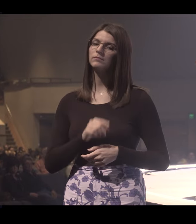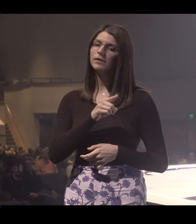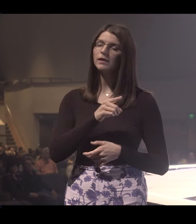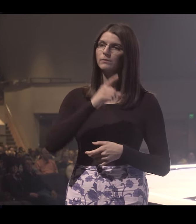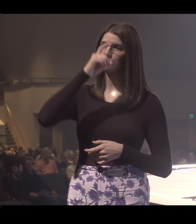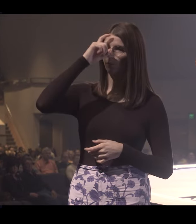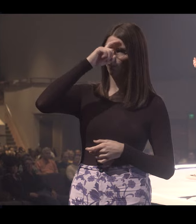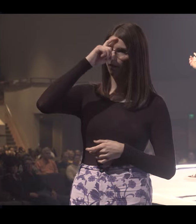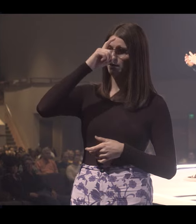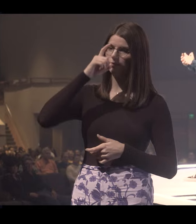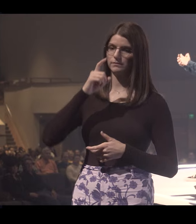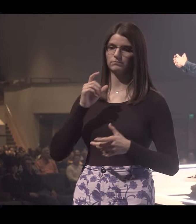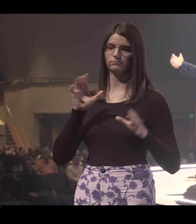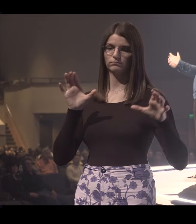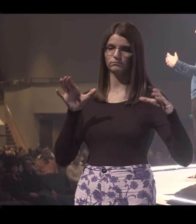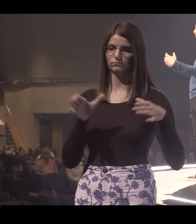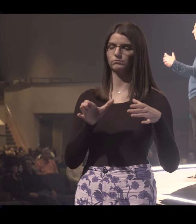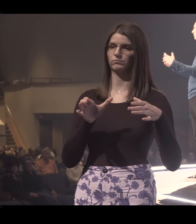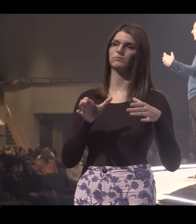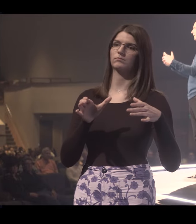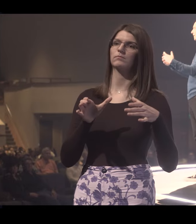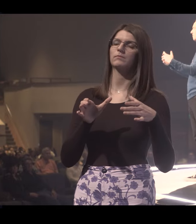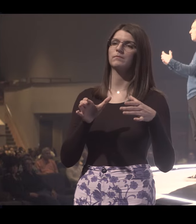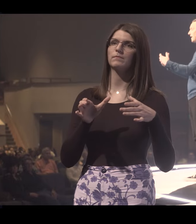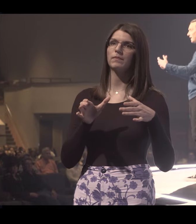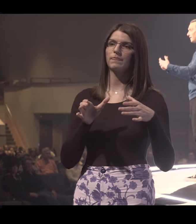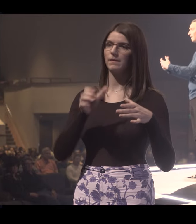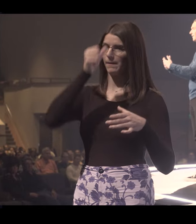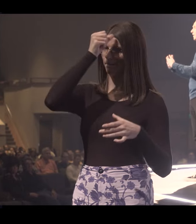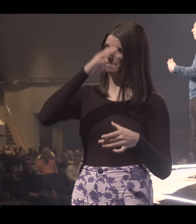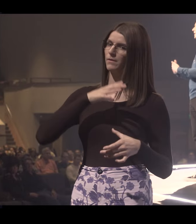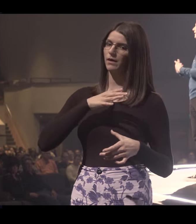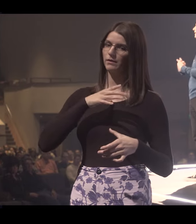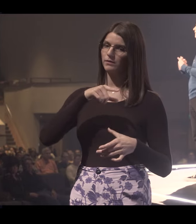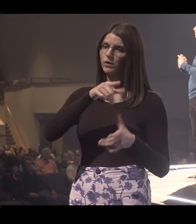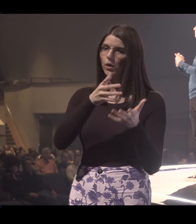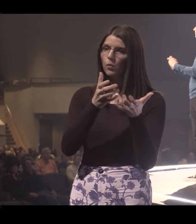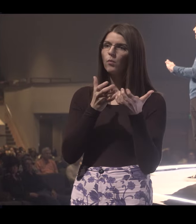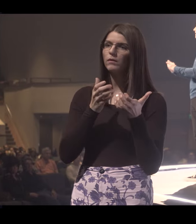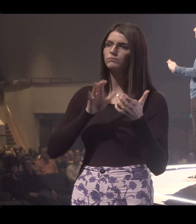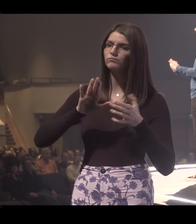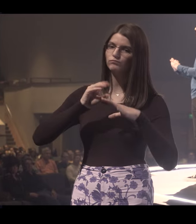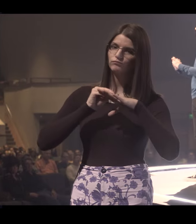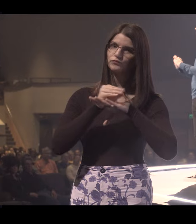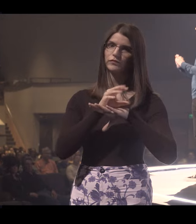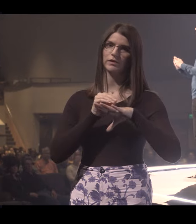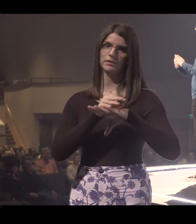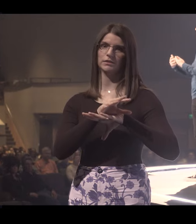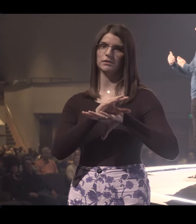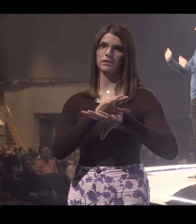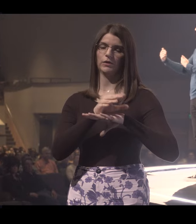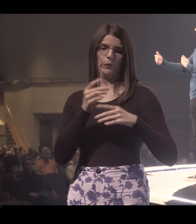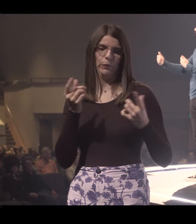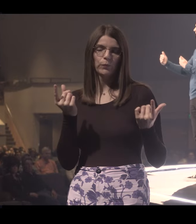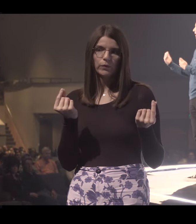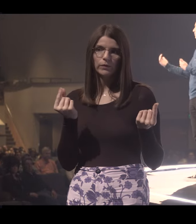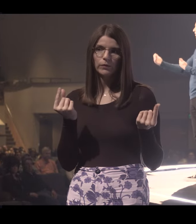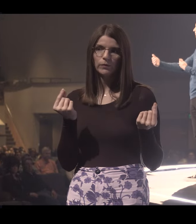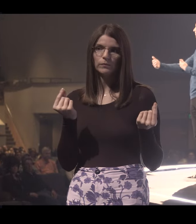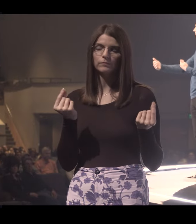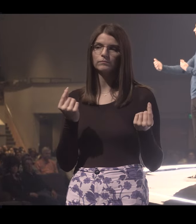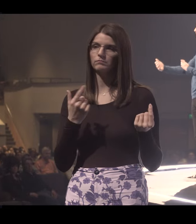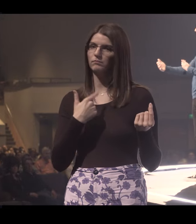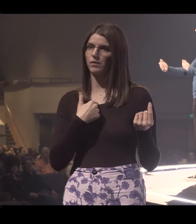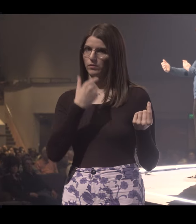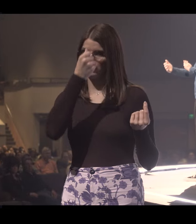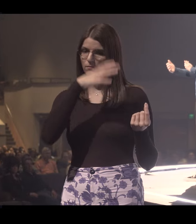And he did a really wise thing. He surrounded himself with some men that he wanted to get their advice on what should he